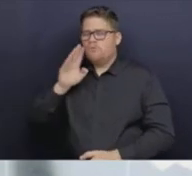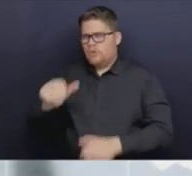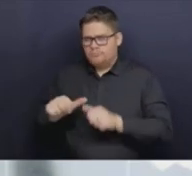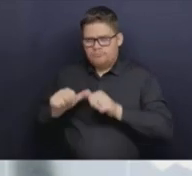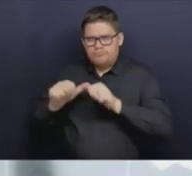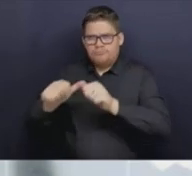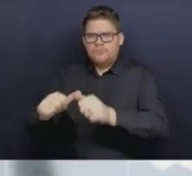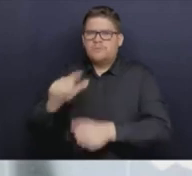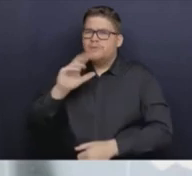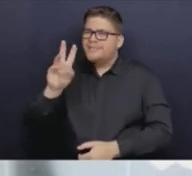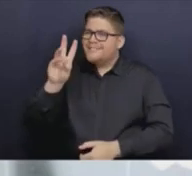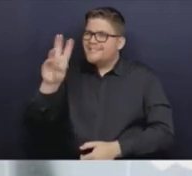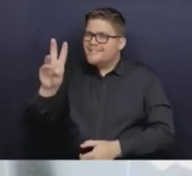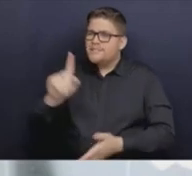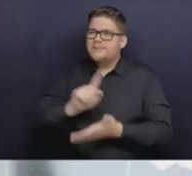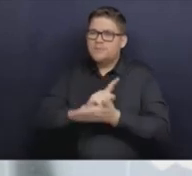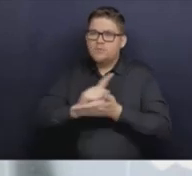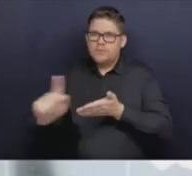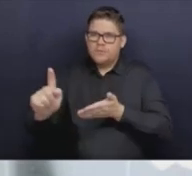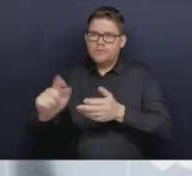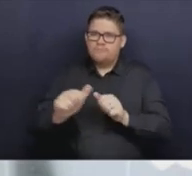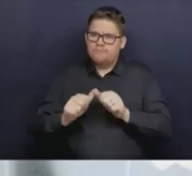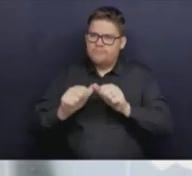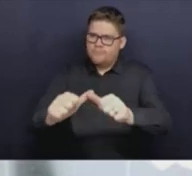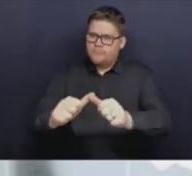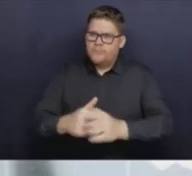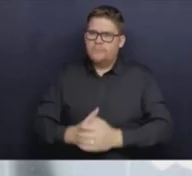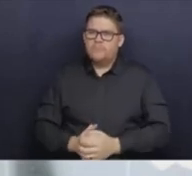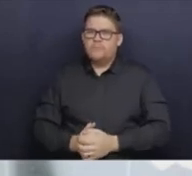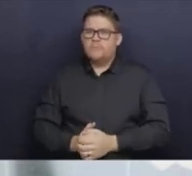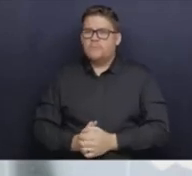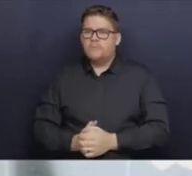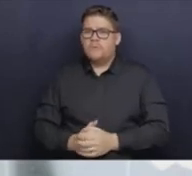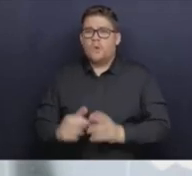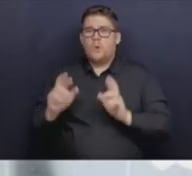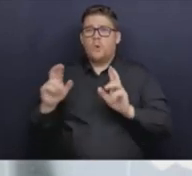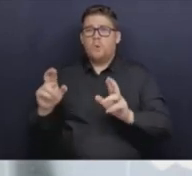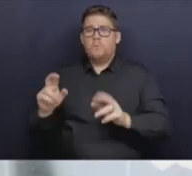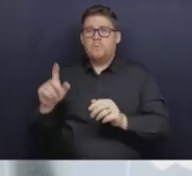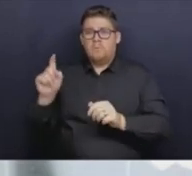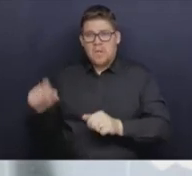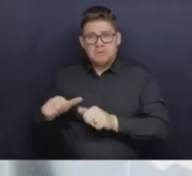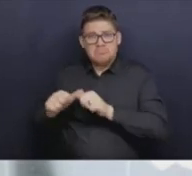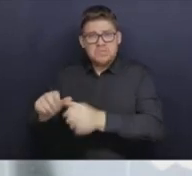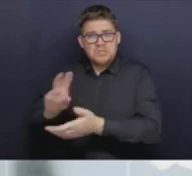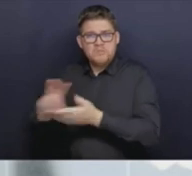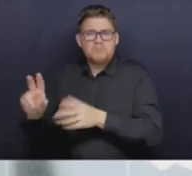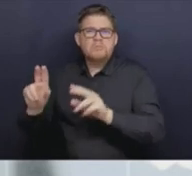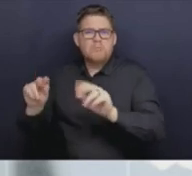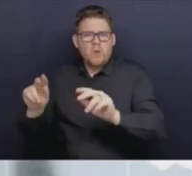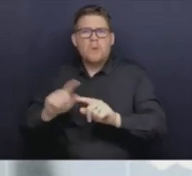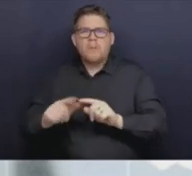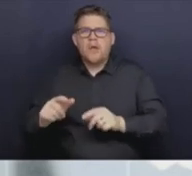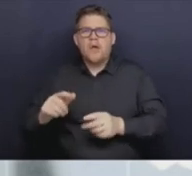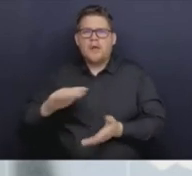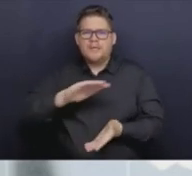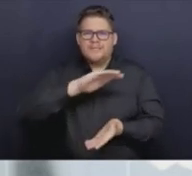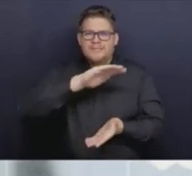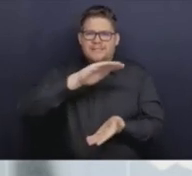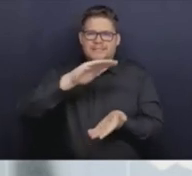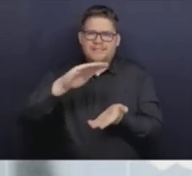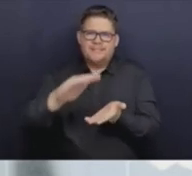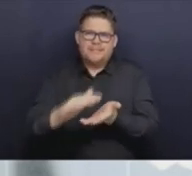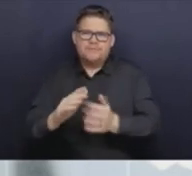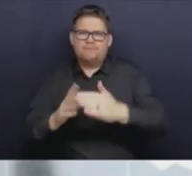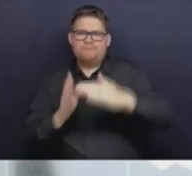We would hope to see fewer people in our census numbers in the hospital. But just be clear what we're trying to do. We're trying